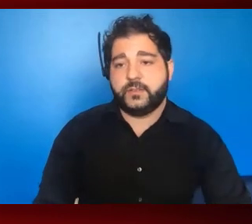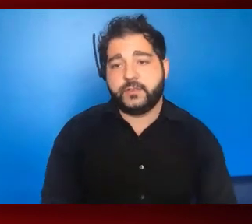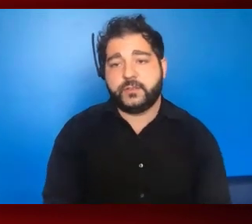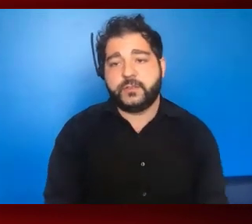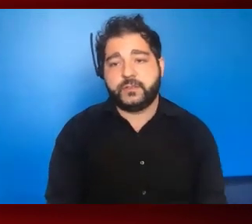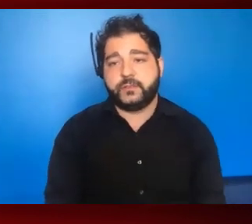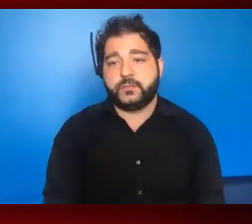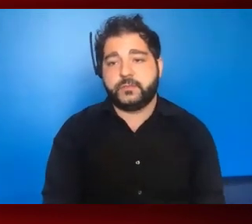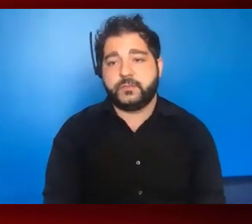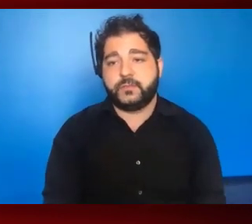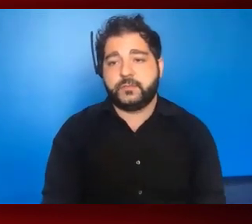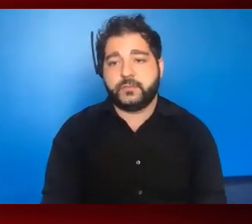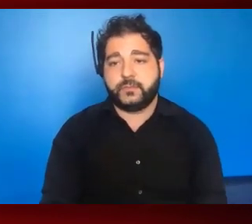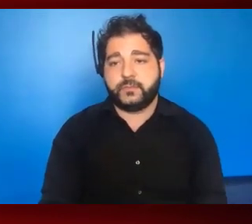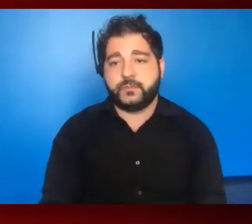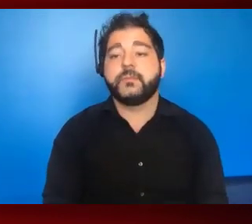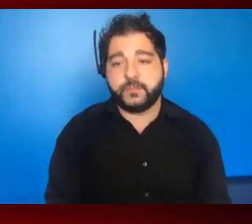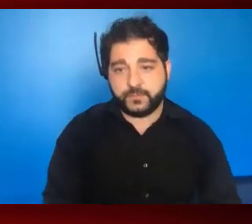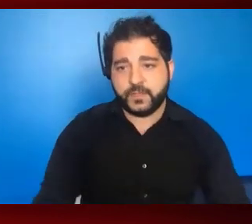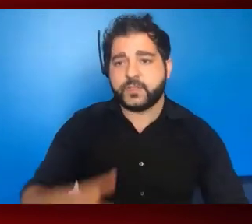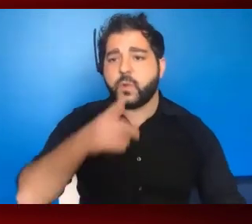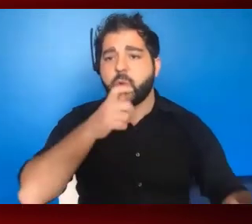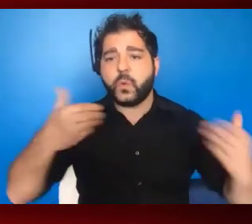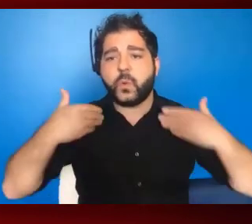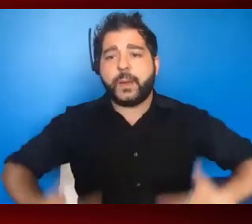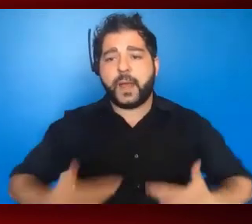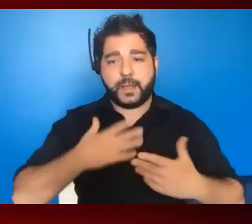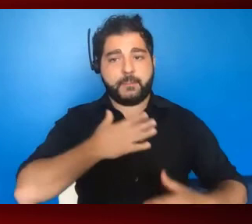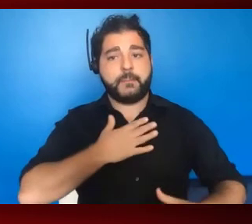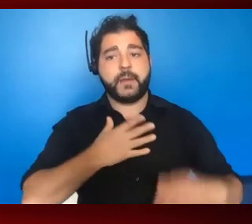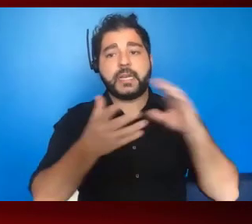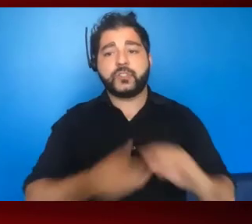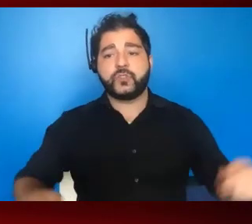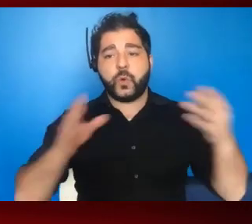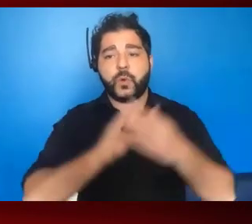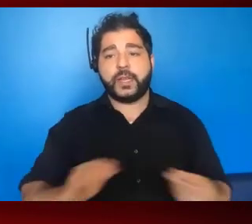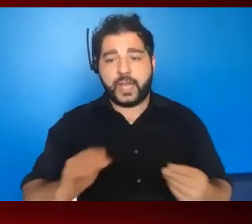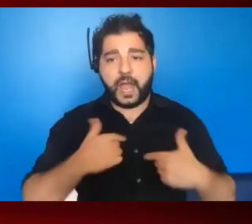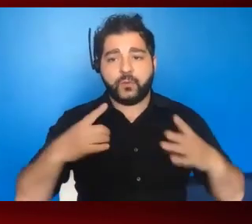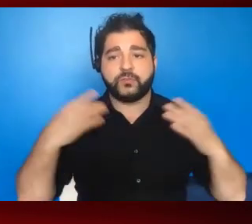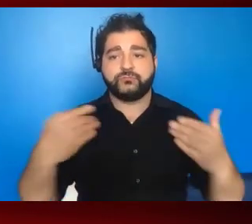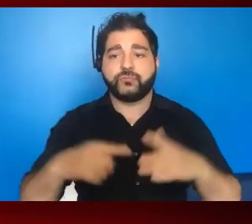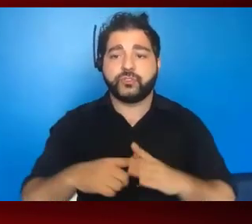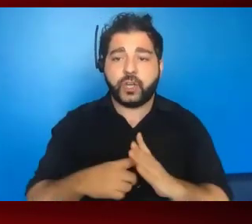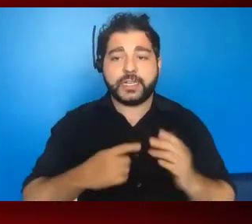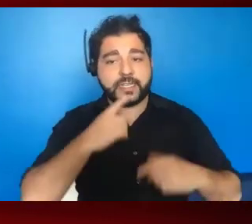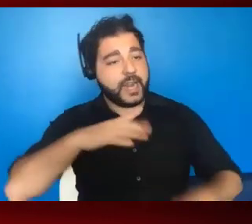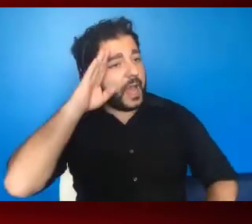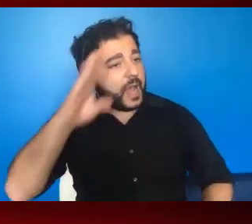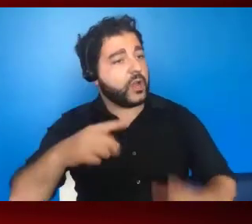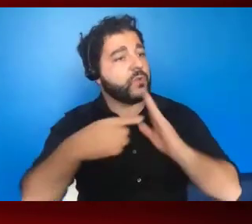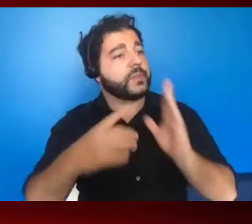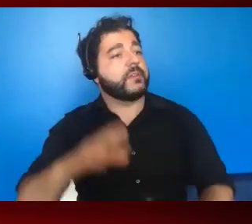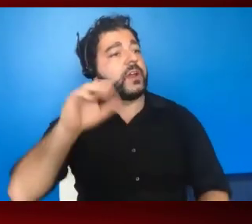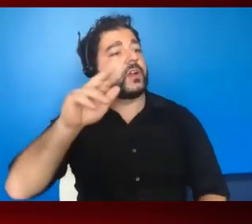I? So basically, you know, in my story, I would kind of just start off, you know, hello, Representative Carson.